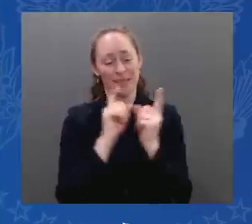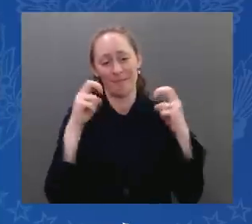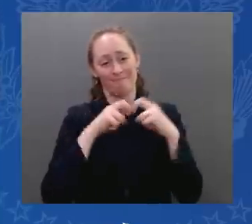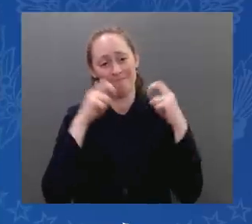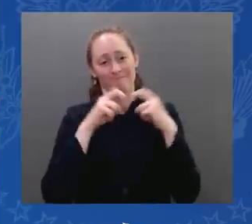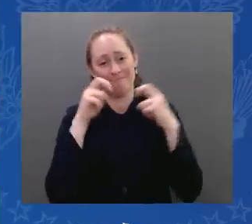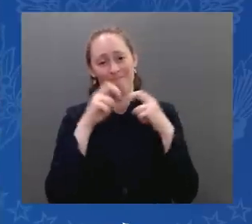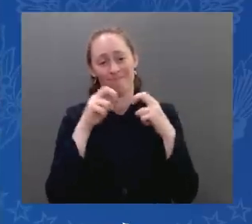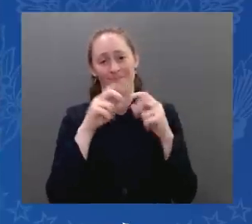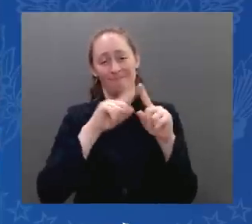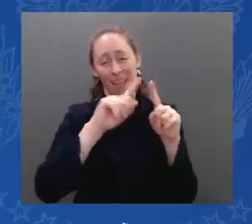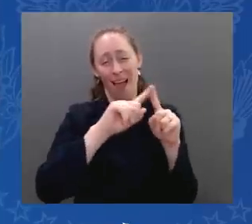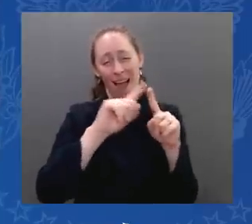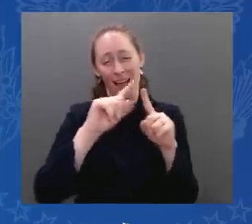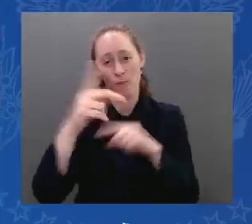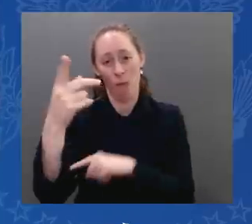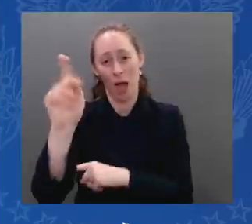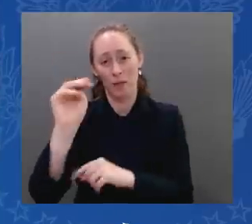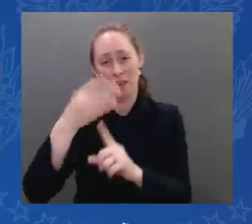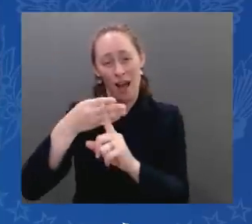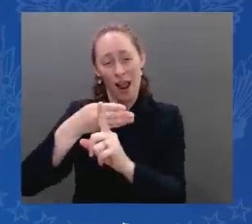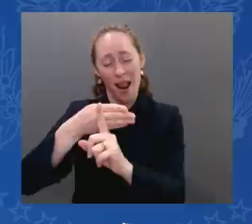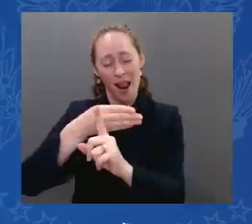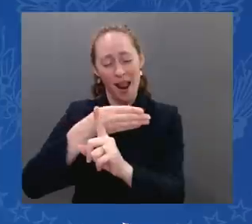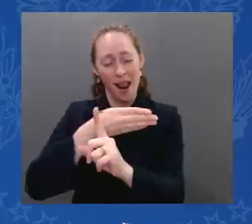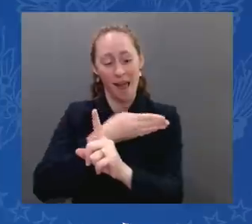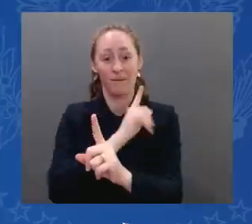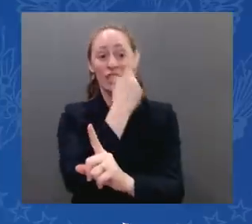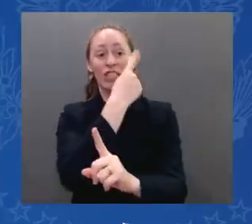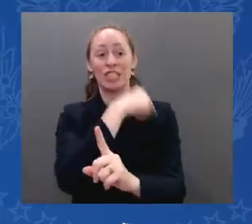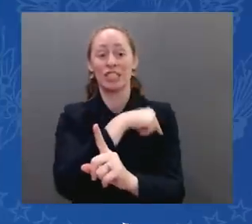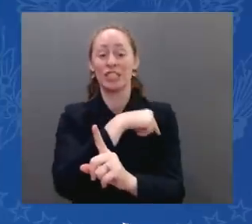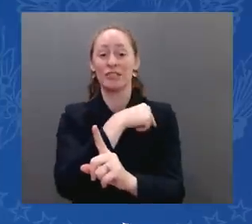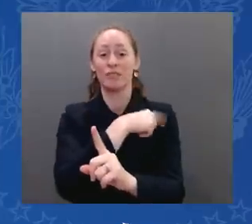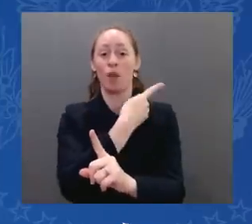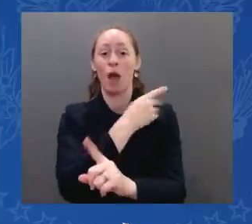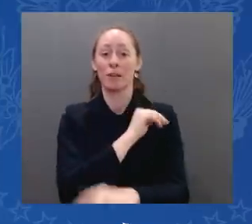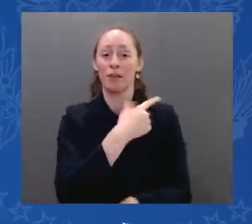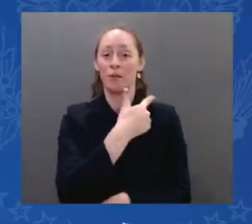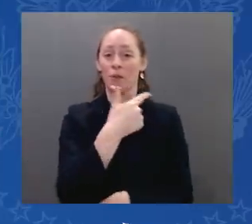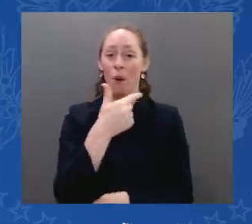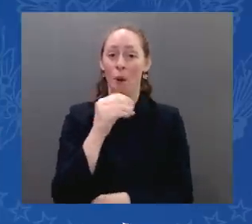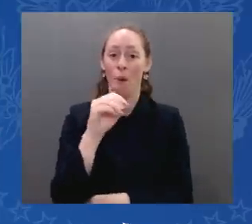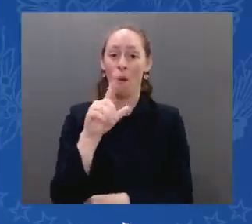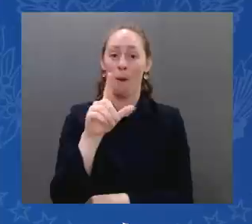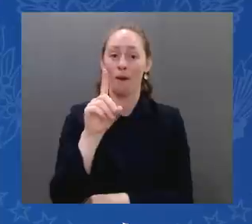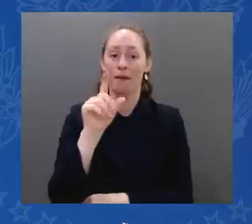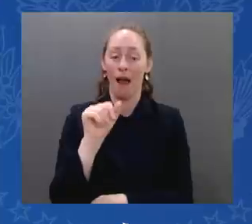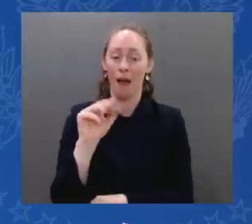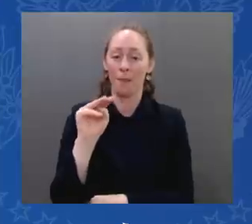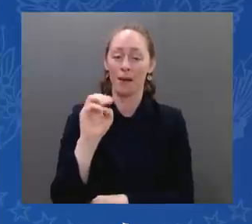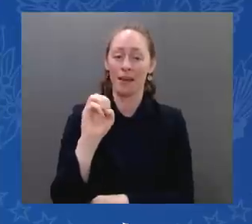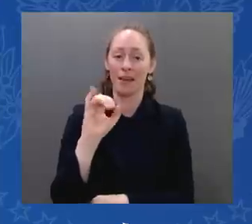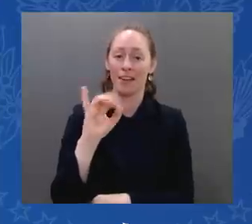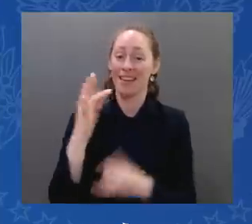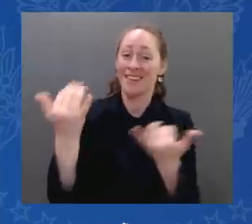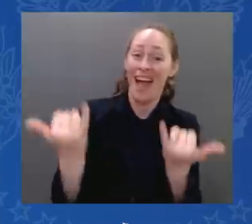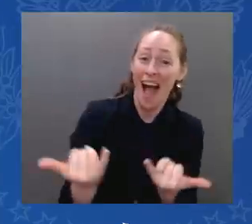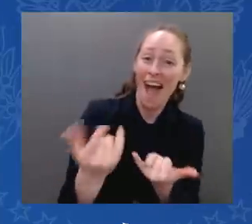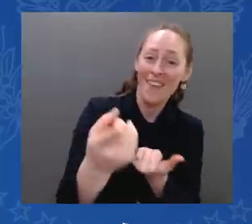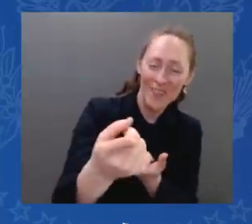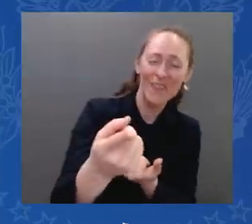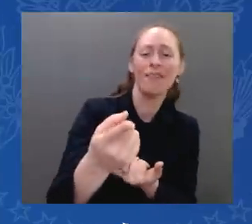Mr. Prime Minister, a deep love and respect for Israel has only taken a deeper hold on my heart and my gut